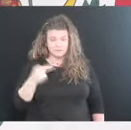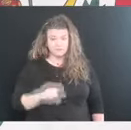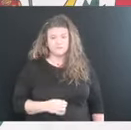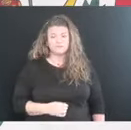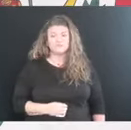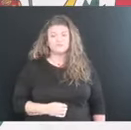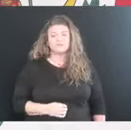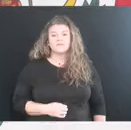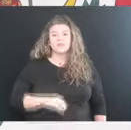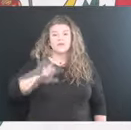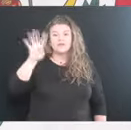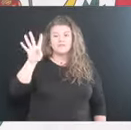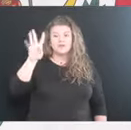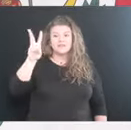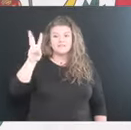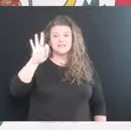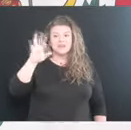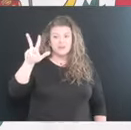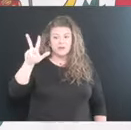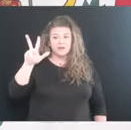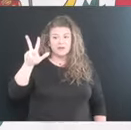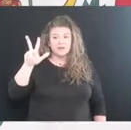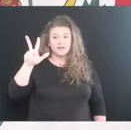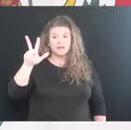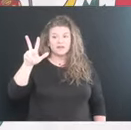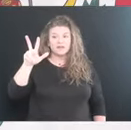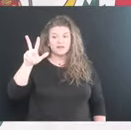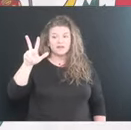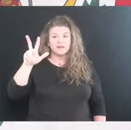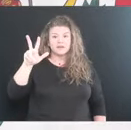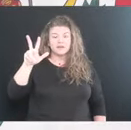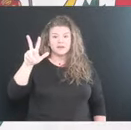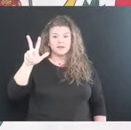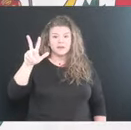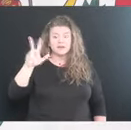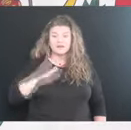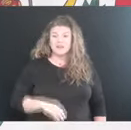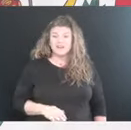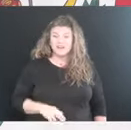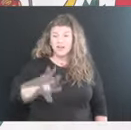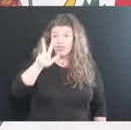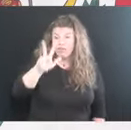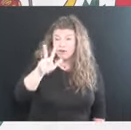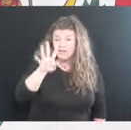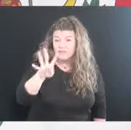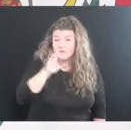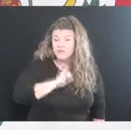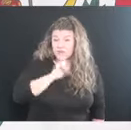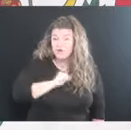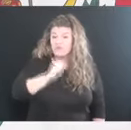The 4,693 death a 34 year old female